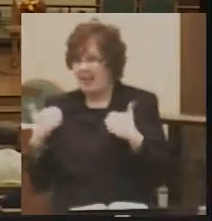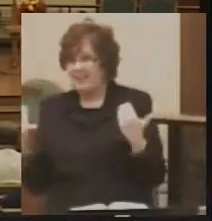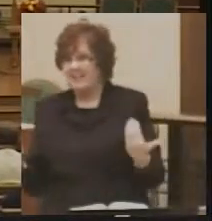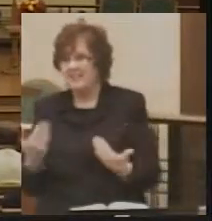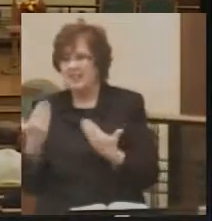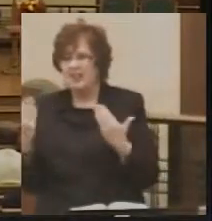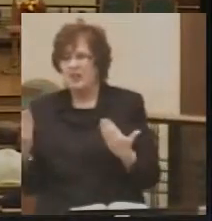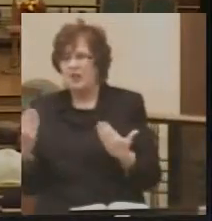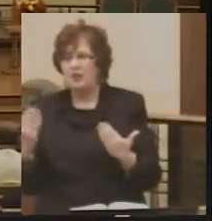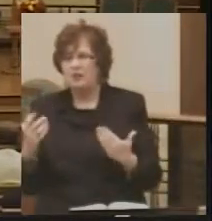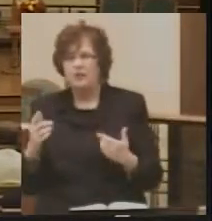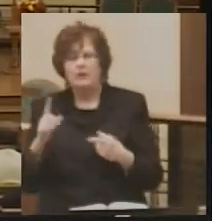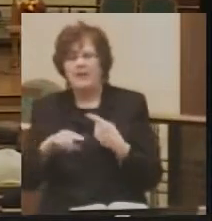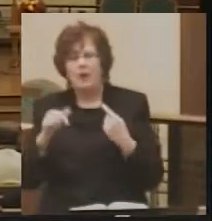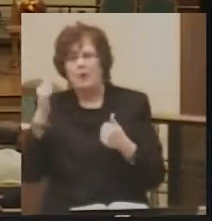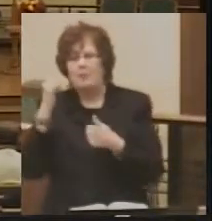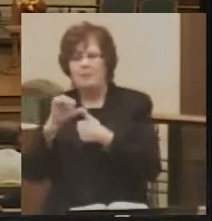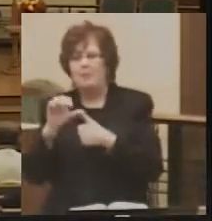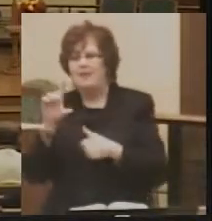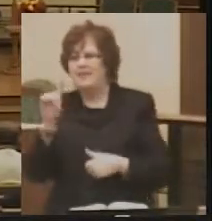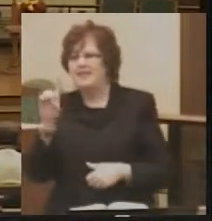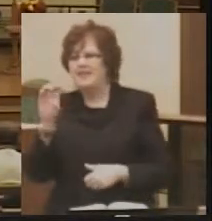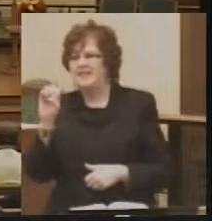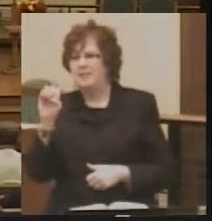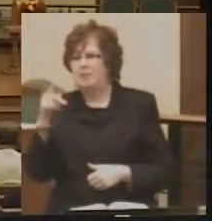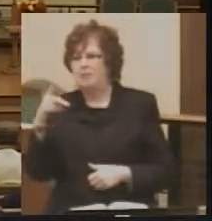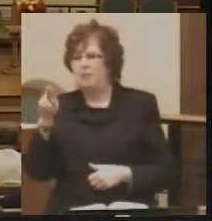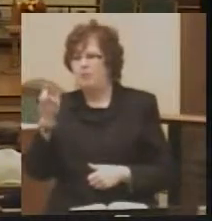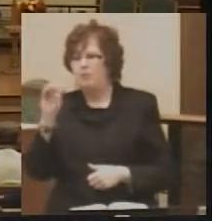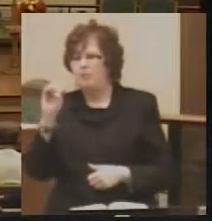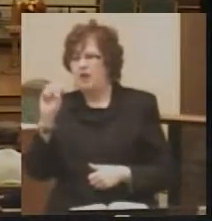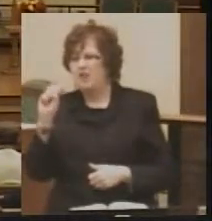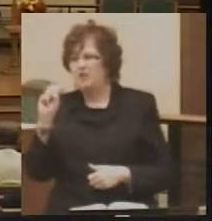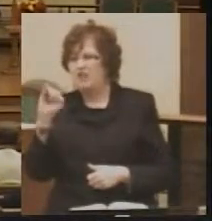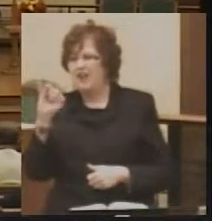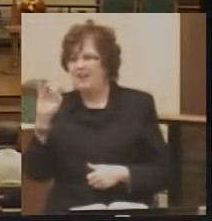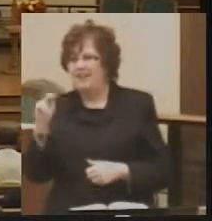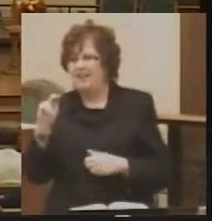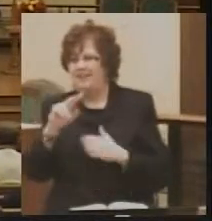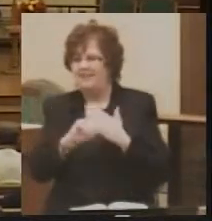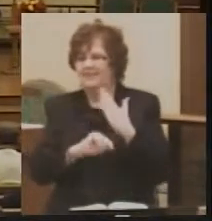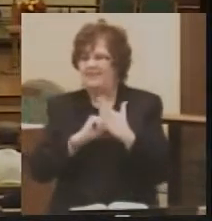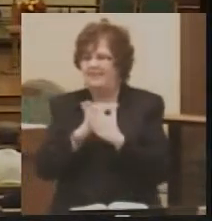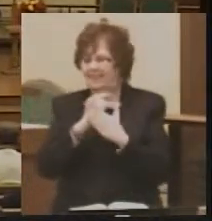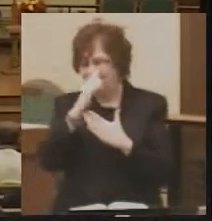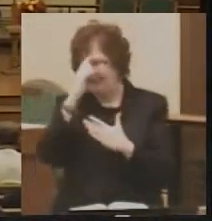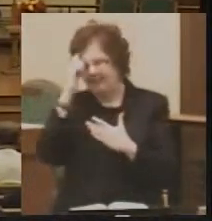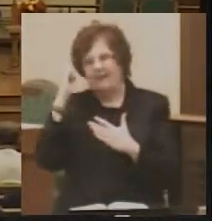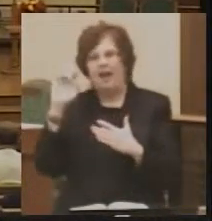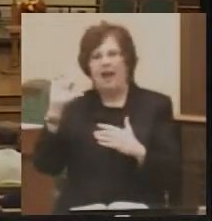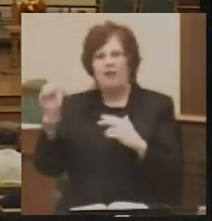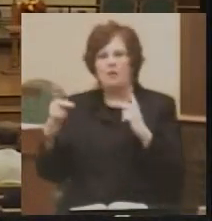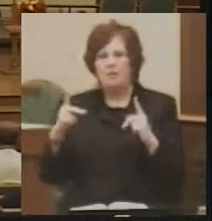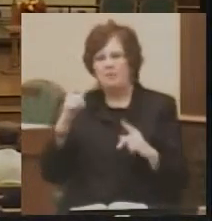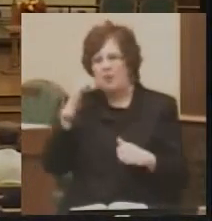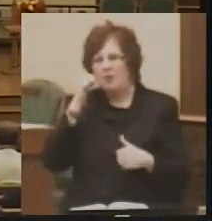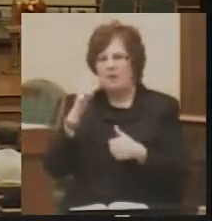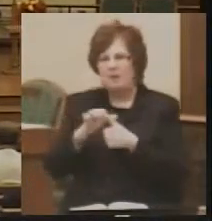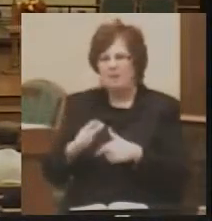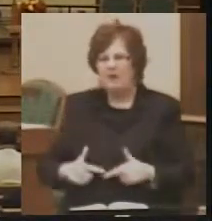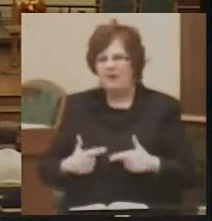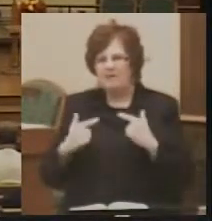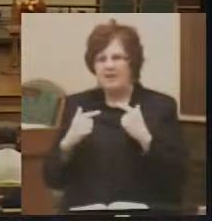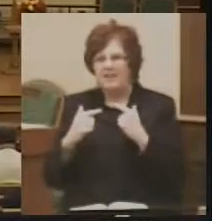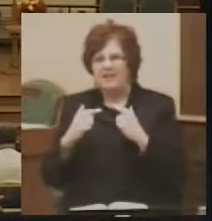a depression. Others here will remember living through a world war, maybe fighting in